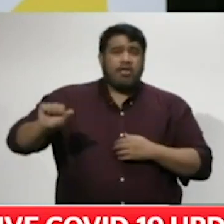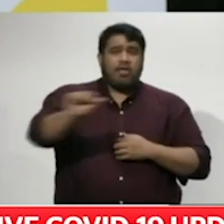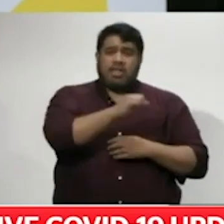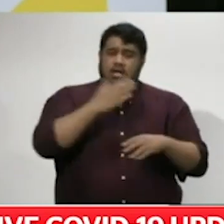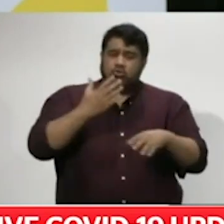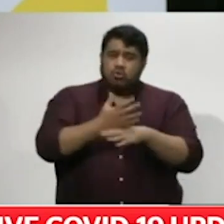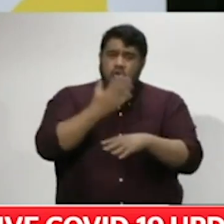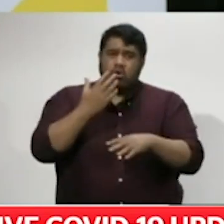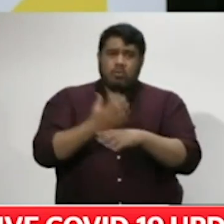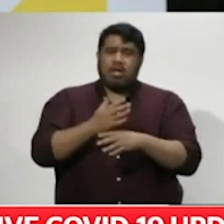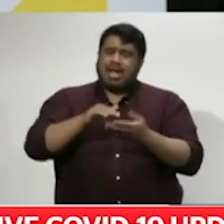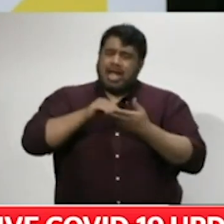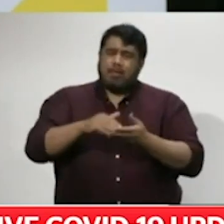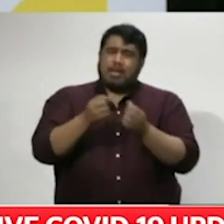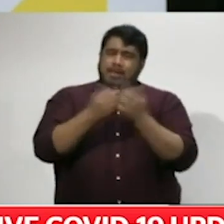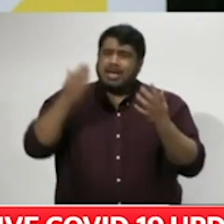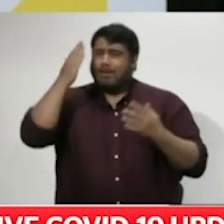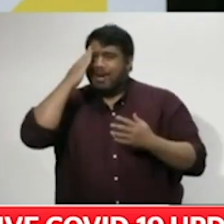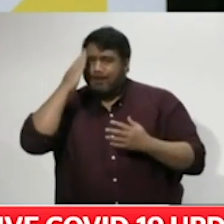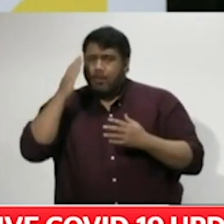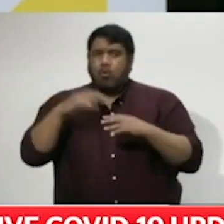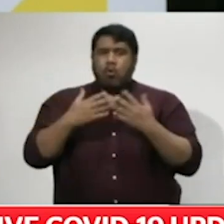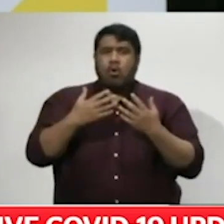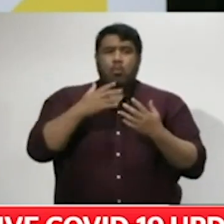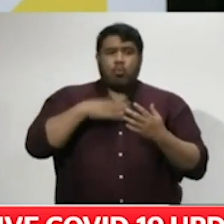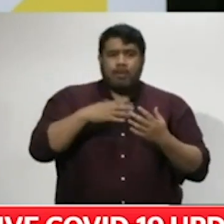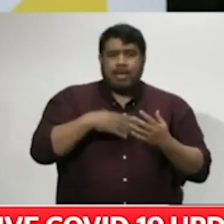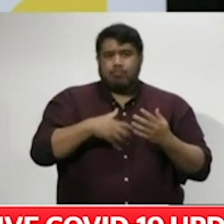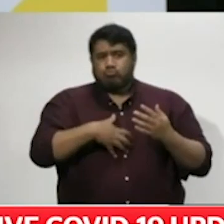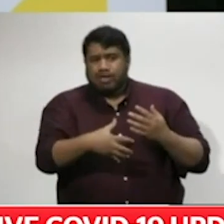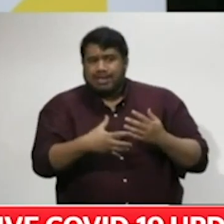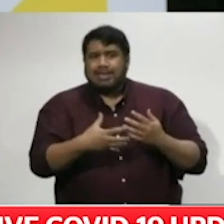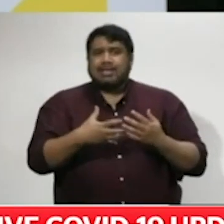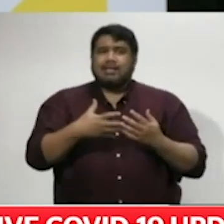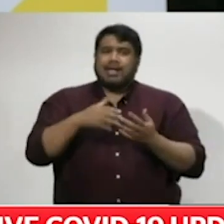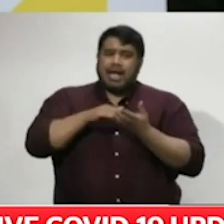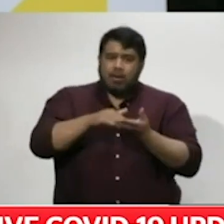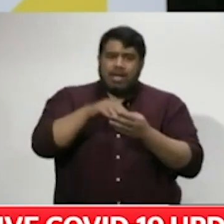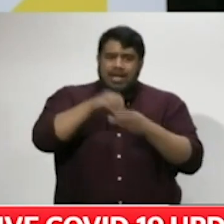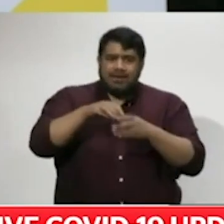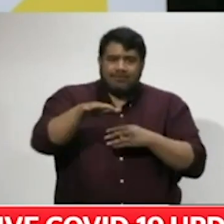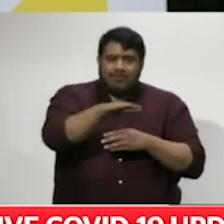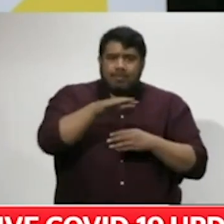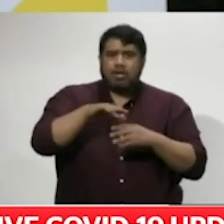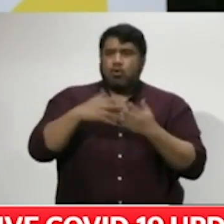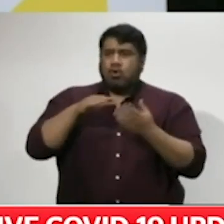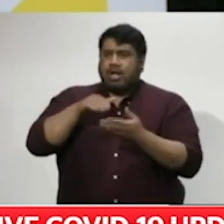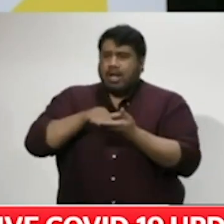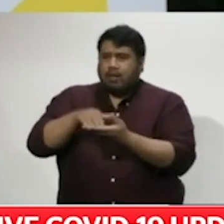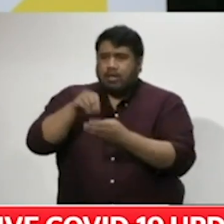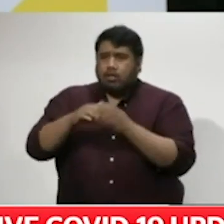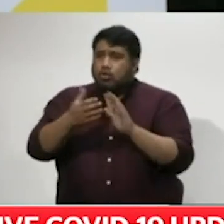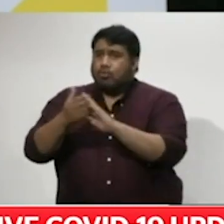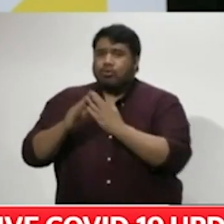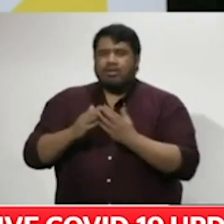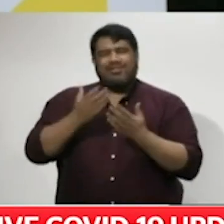many mums-to-be within their community and within their whānau, and they always go above and beyond. I just want to acknowledge that.